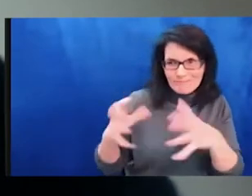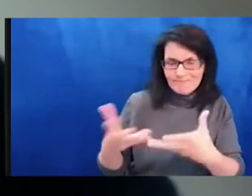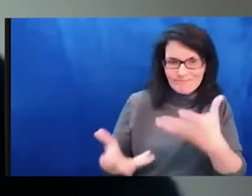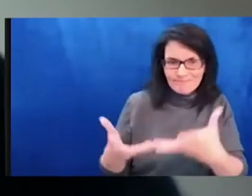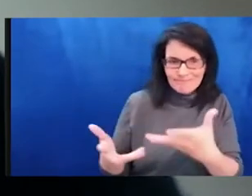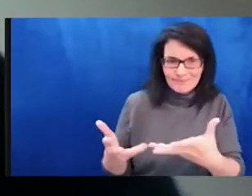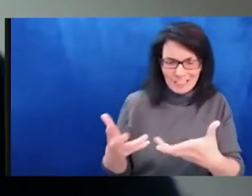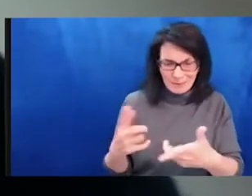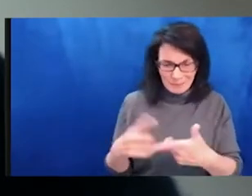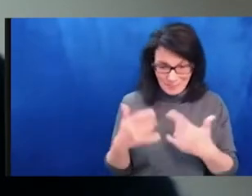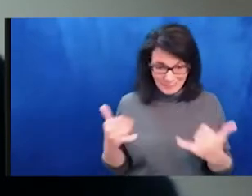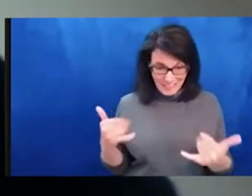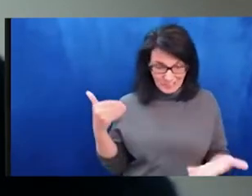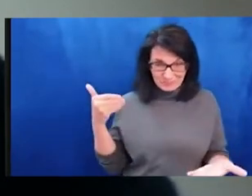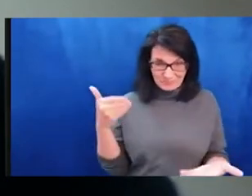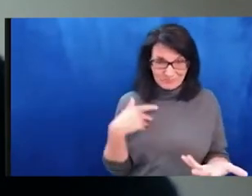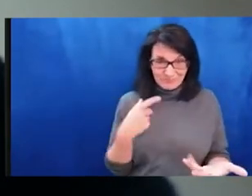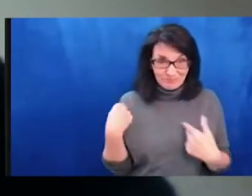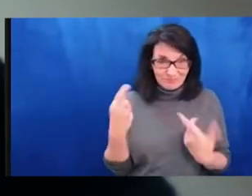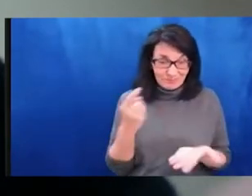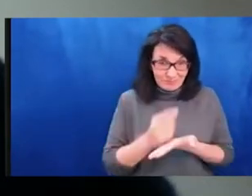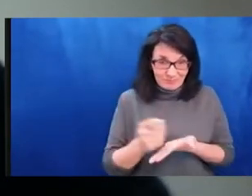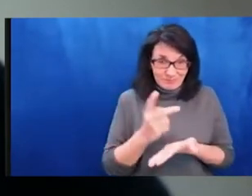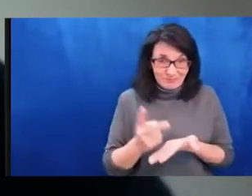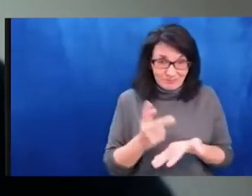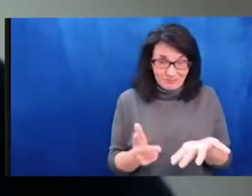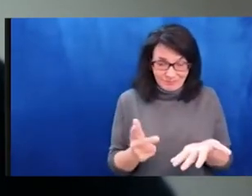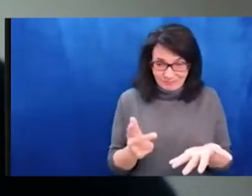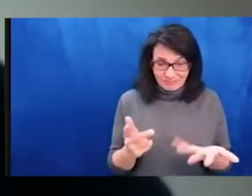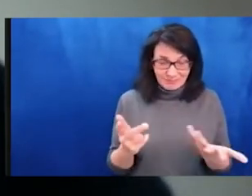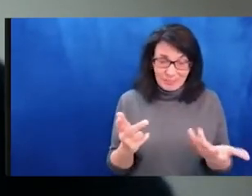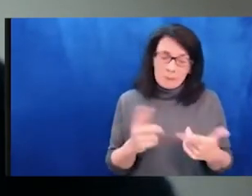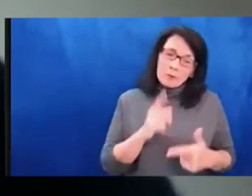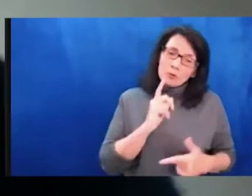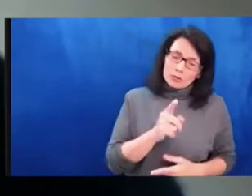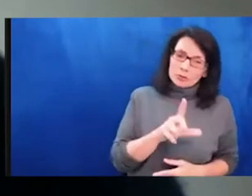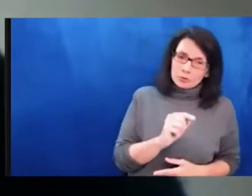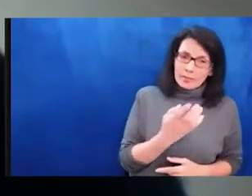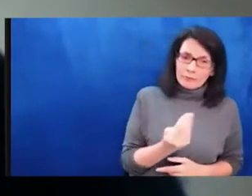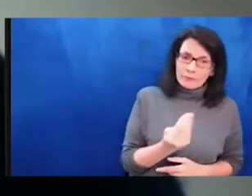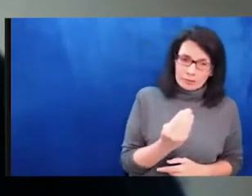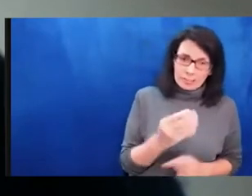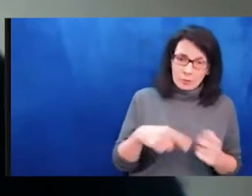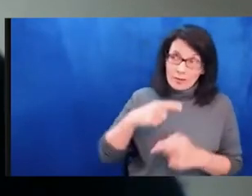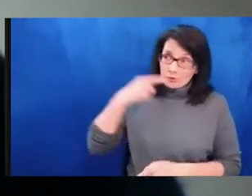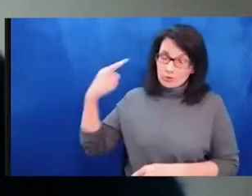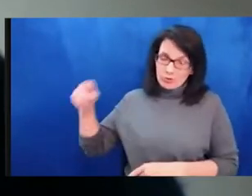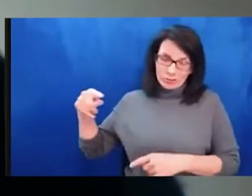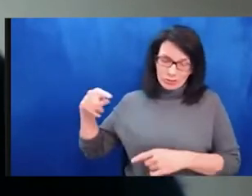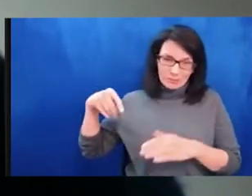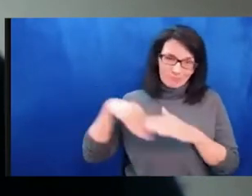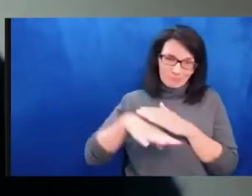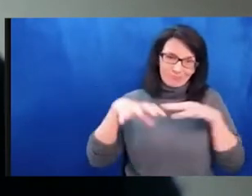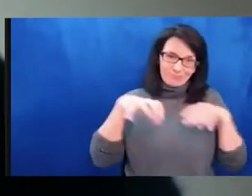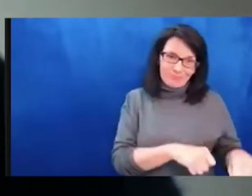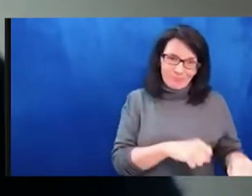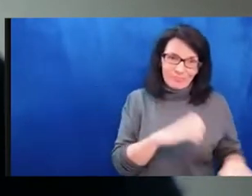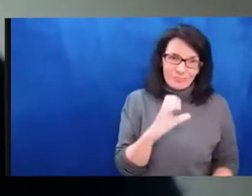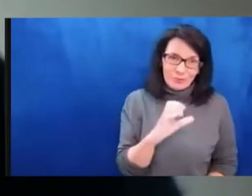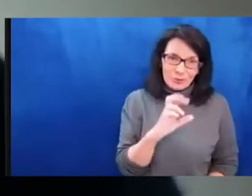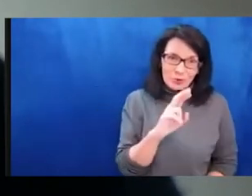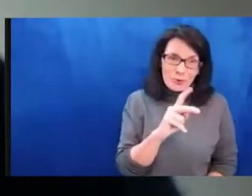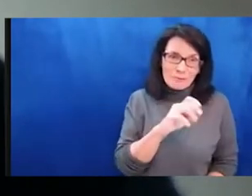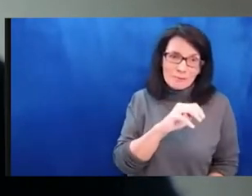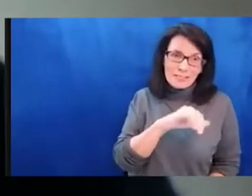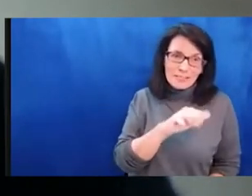organizing a museum exhibition to open in Kyiv later this fall. And now it's the 17th